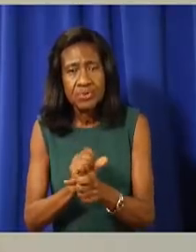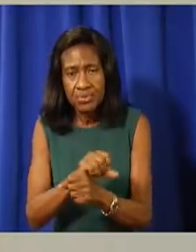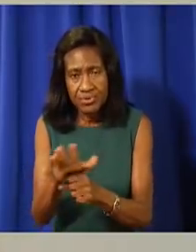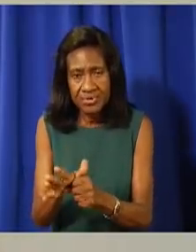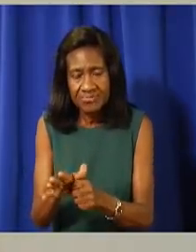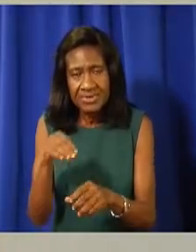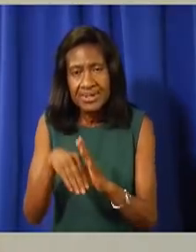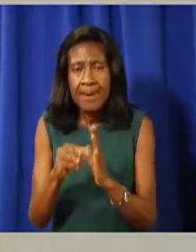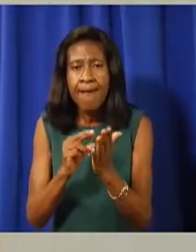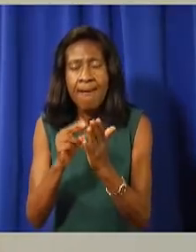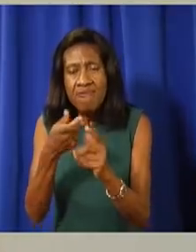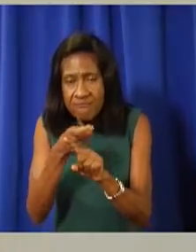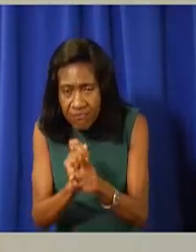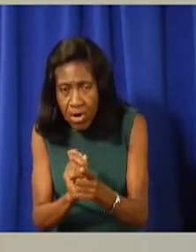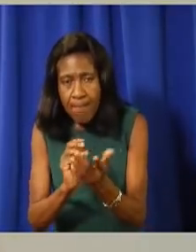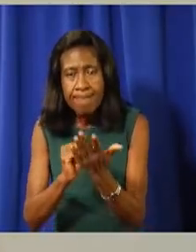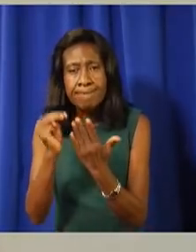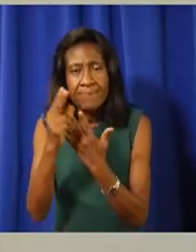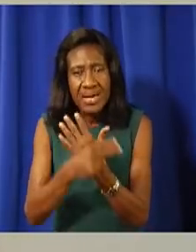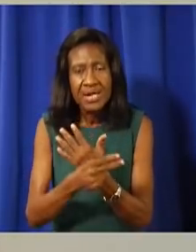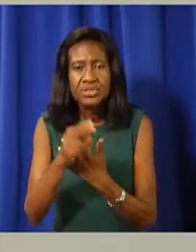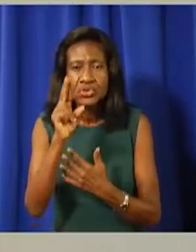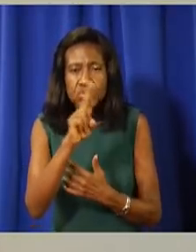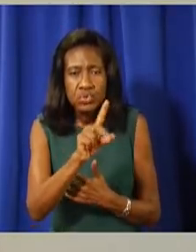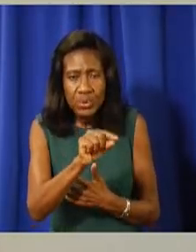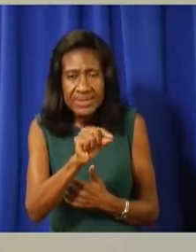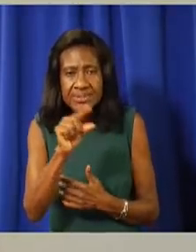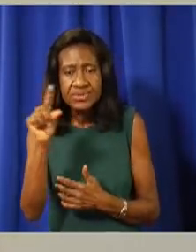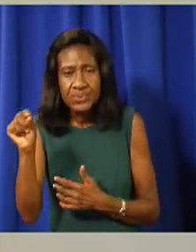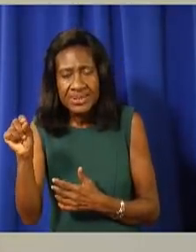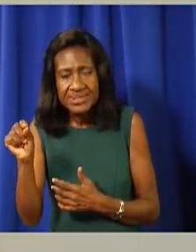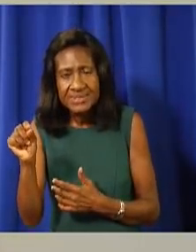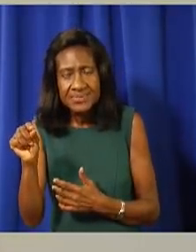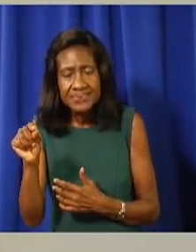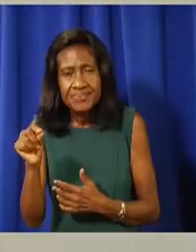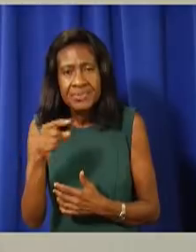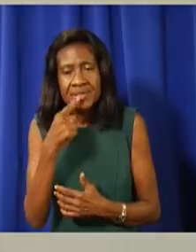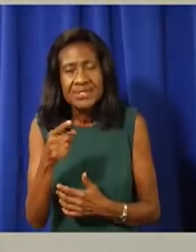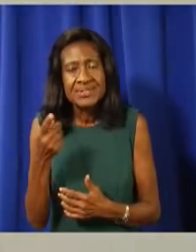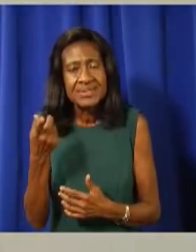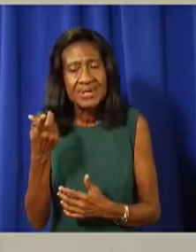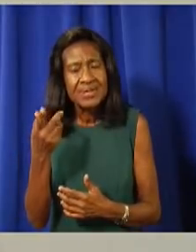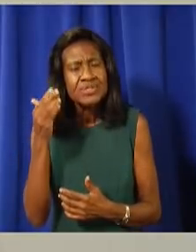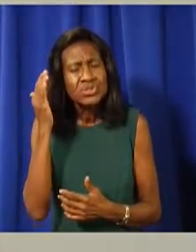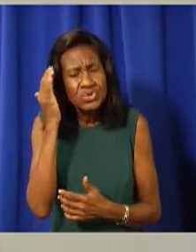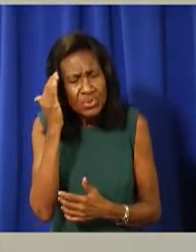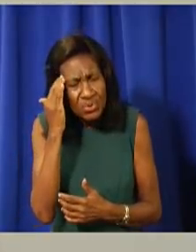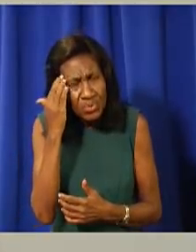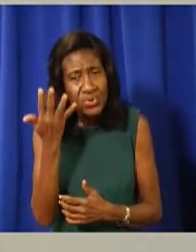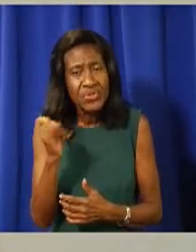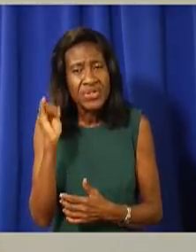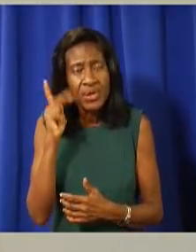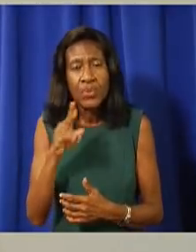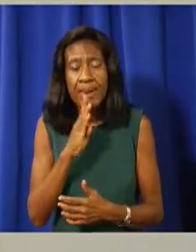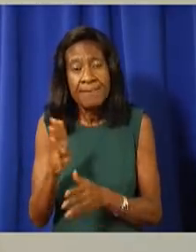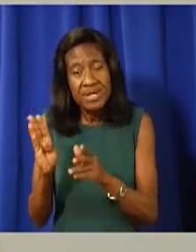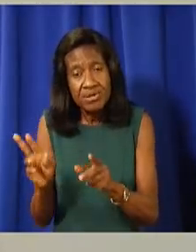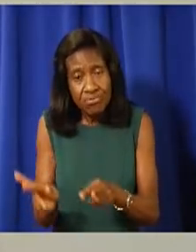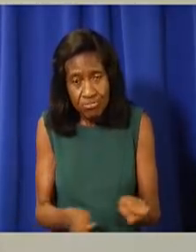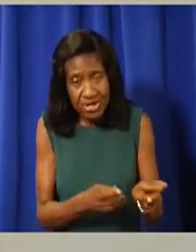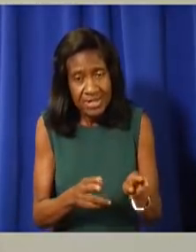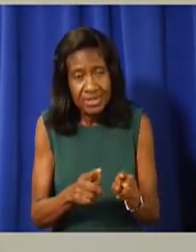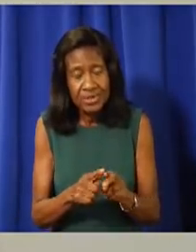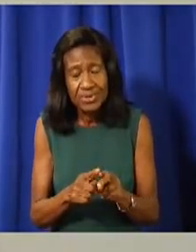And I have no doubt that they will be ready to respond again when and if the virus